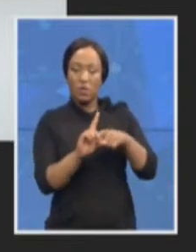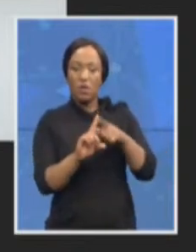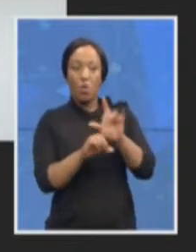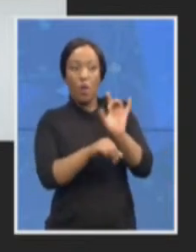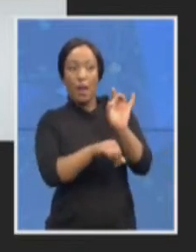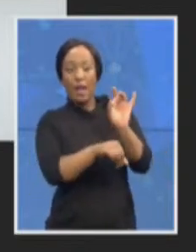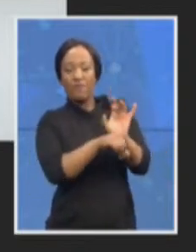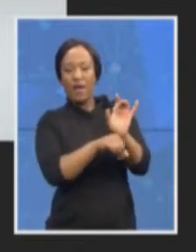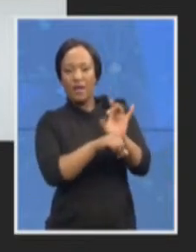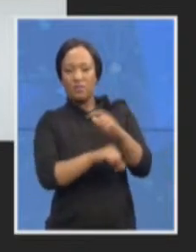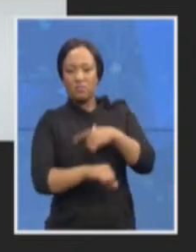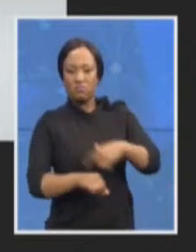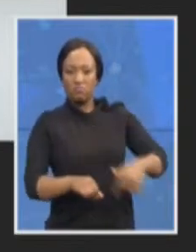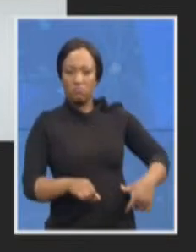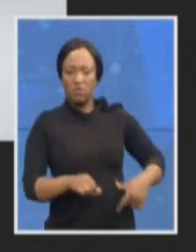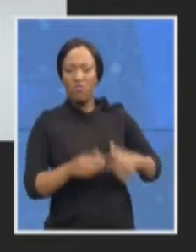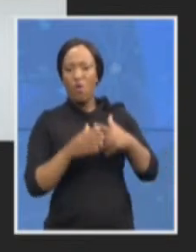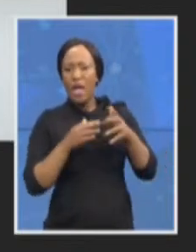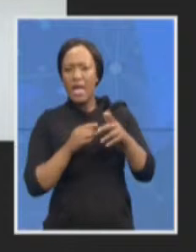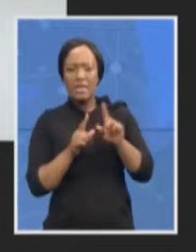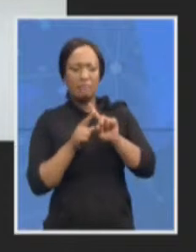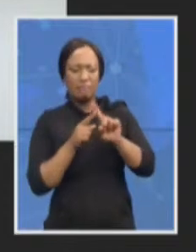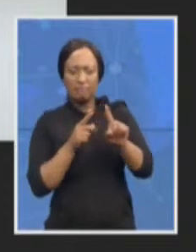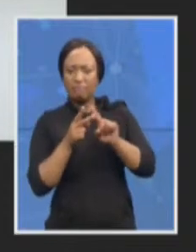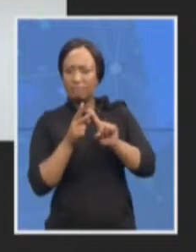of the implementation of the national strategy